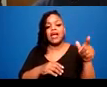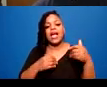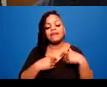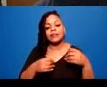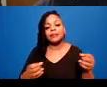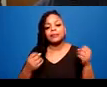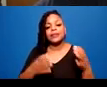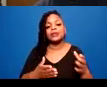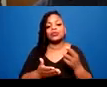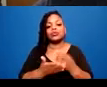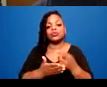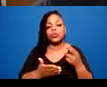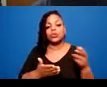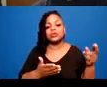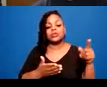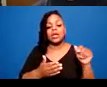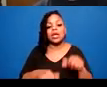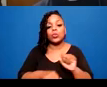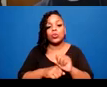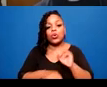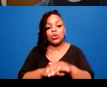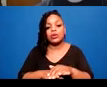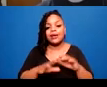disabled and by POC folks.